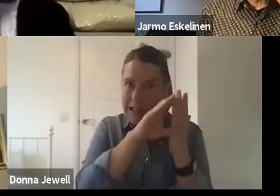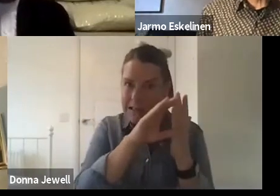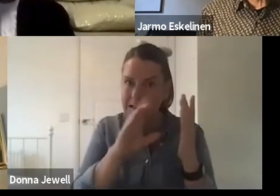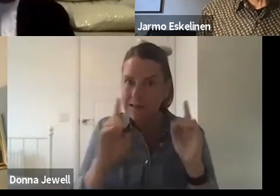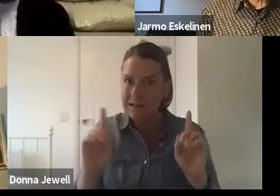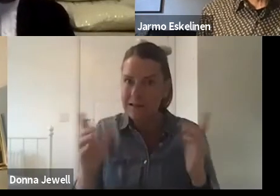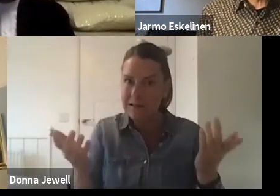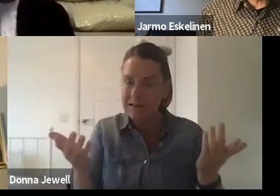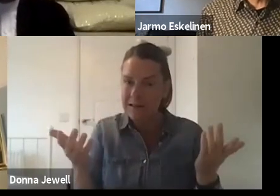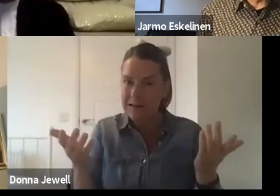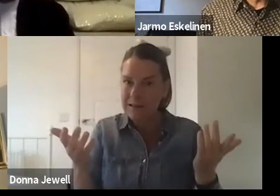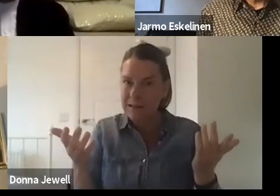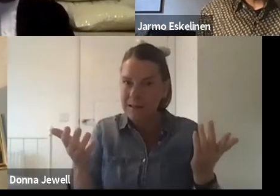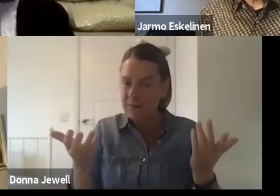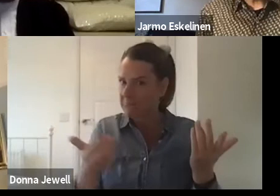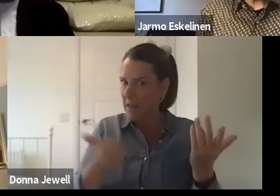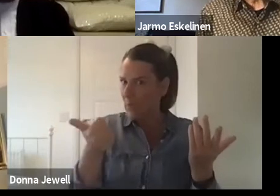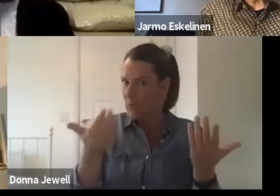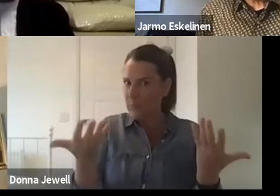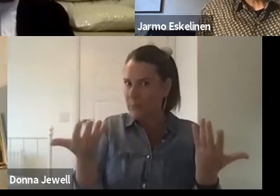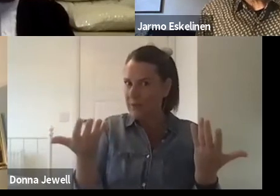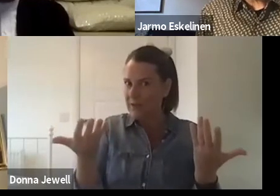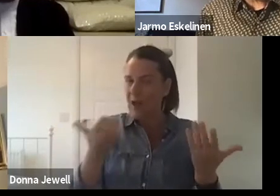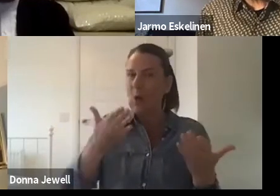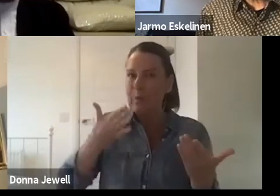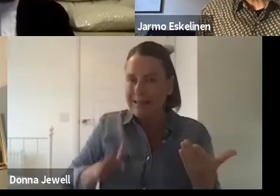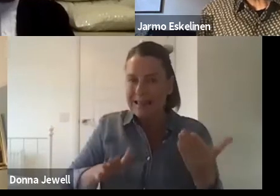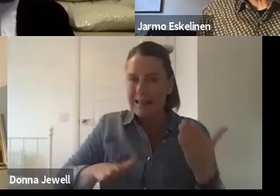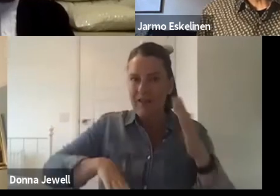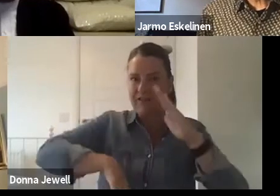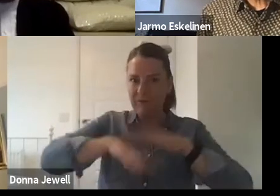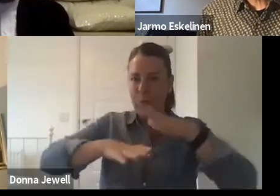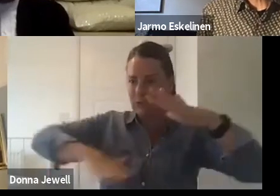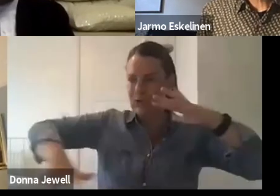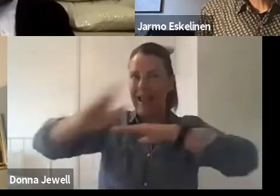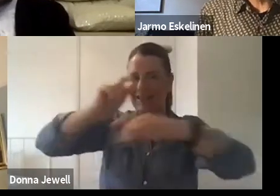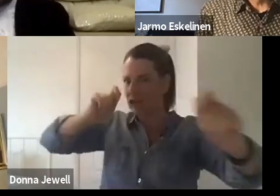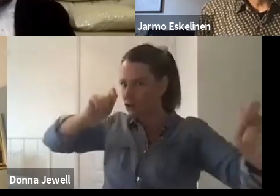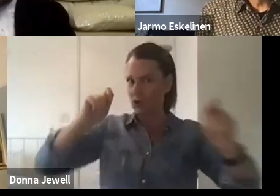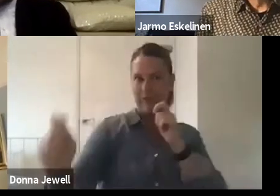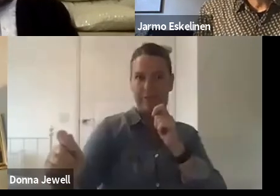and kind of fundamental shifts that we need to reset